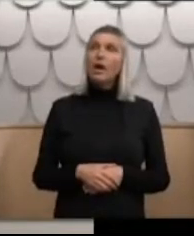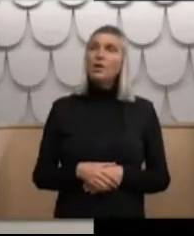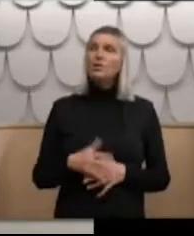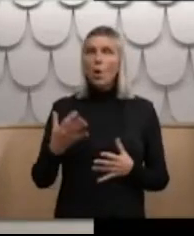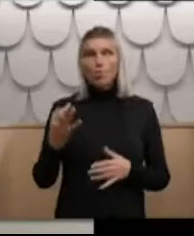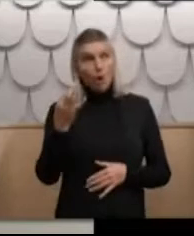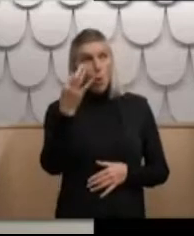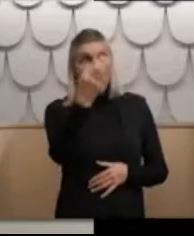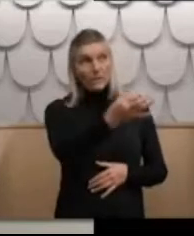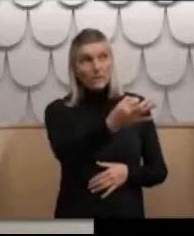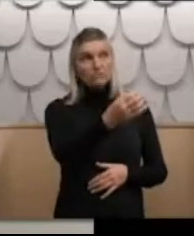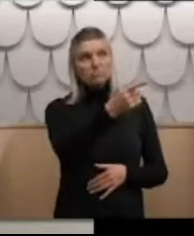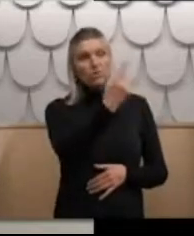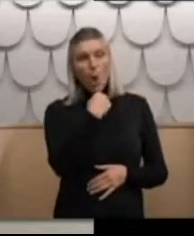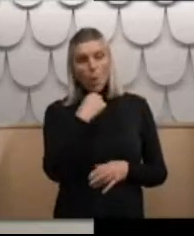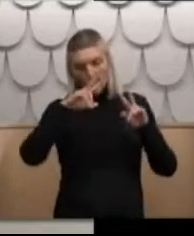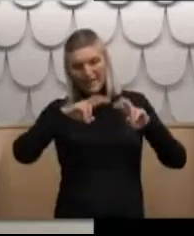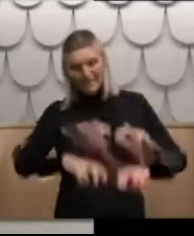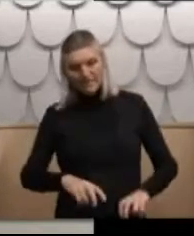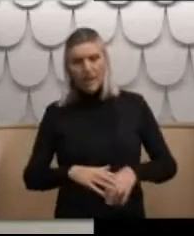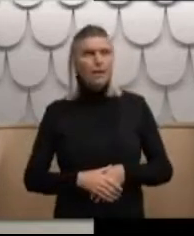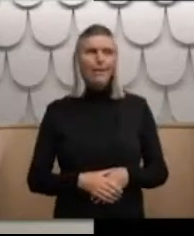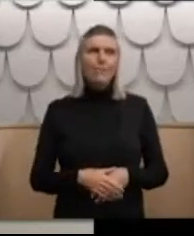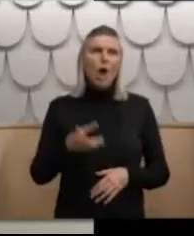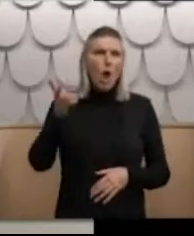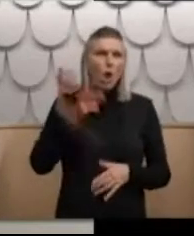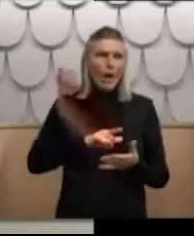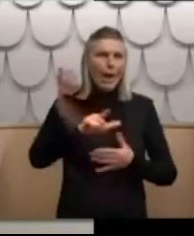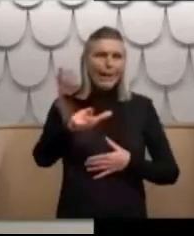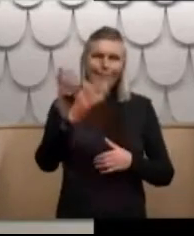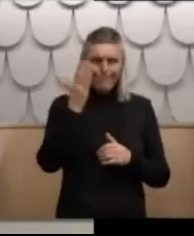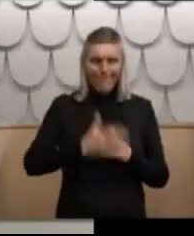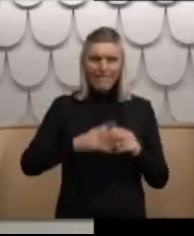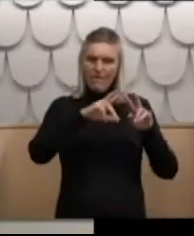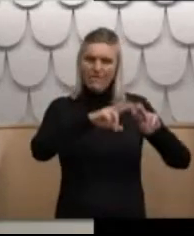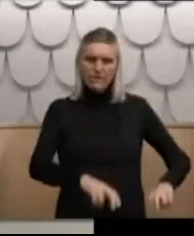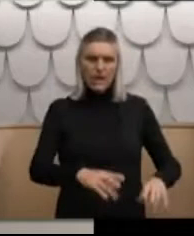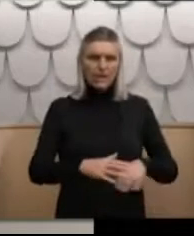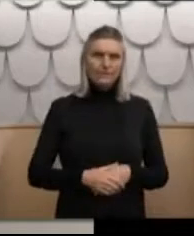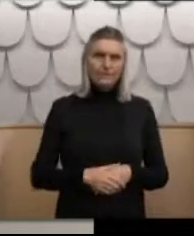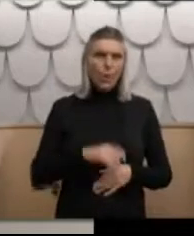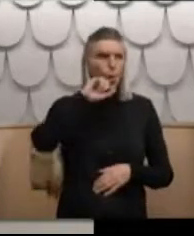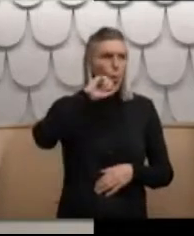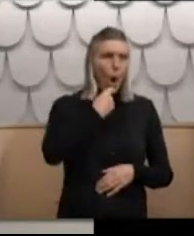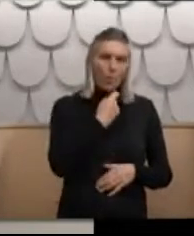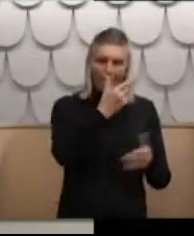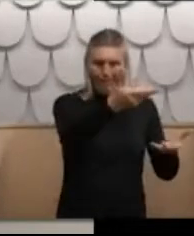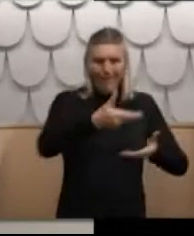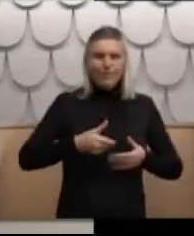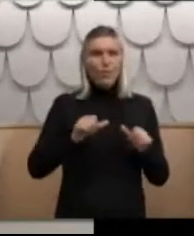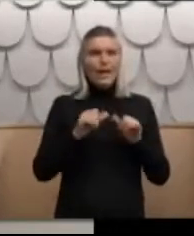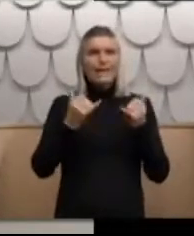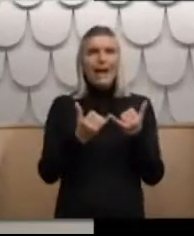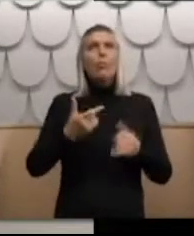my father made me that the memo was never sent as they could not place me with people who were known to social welfare